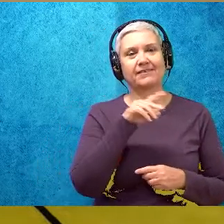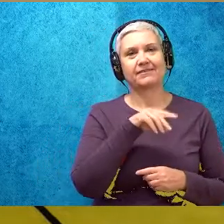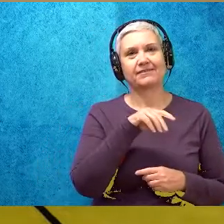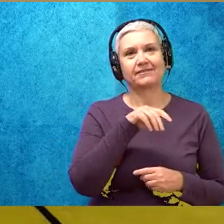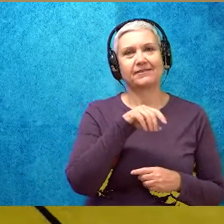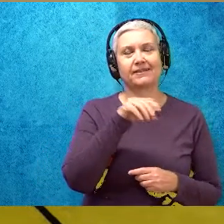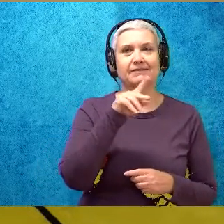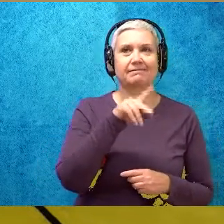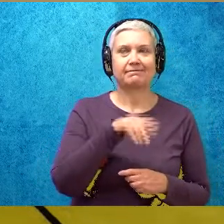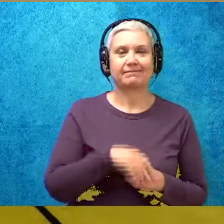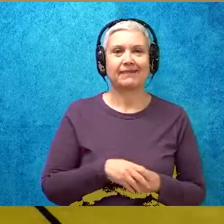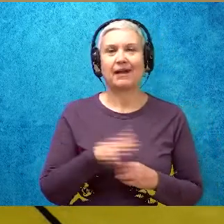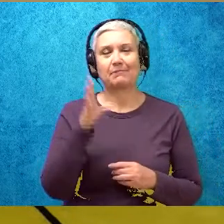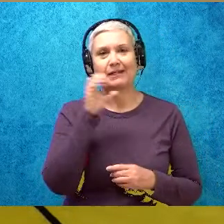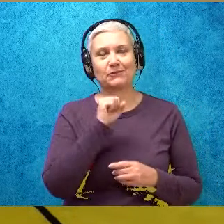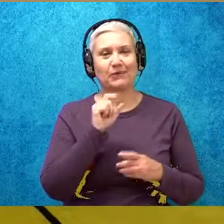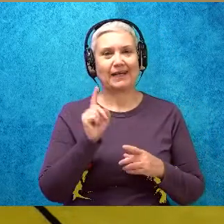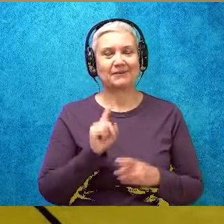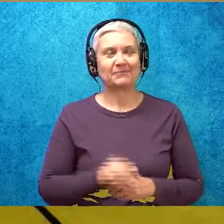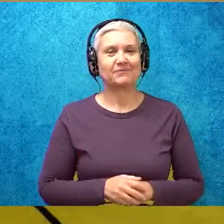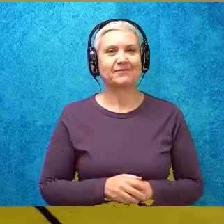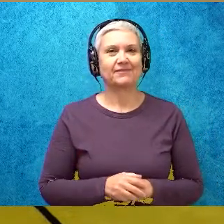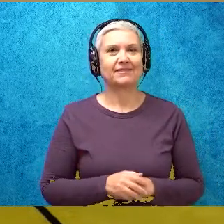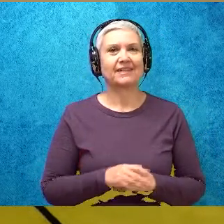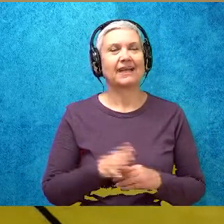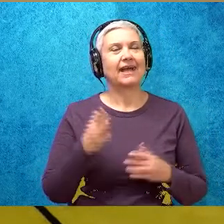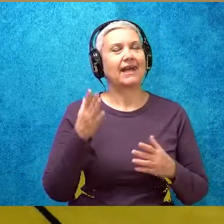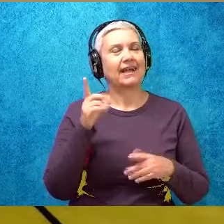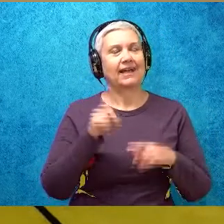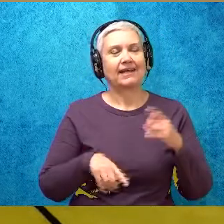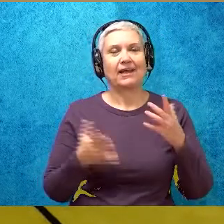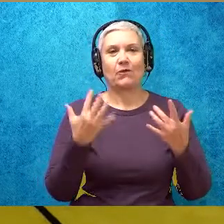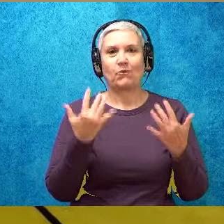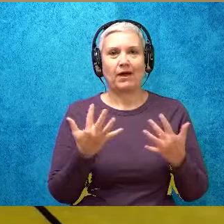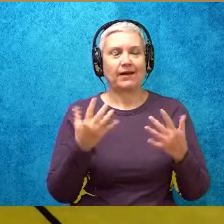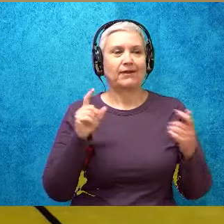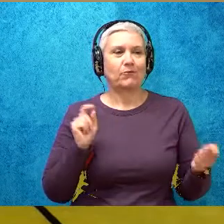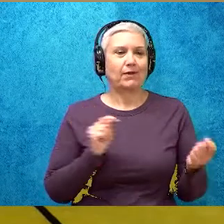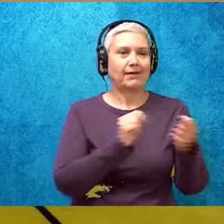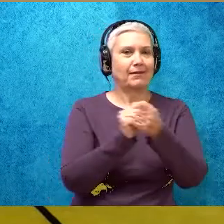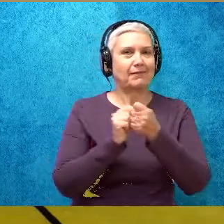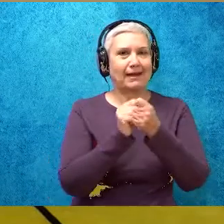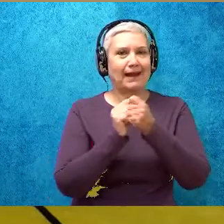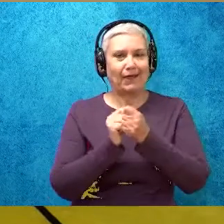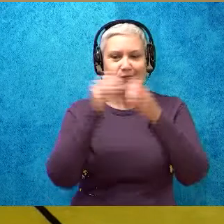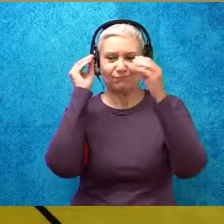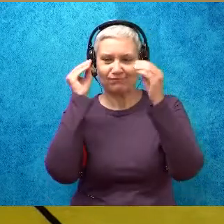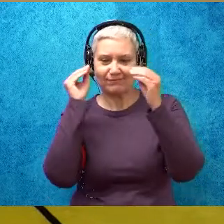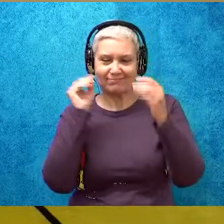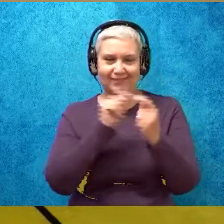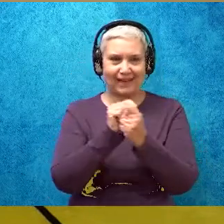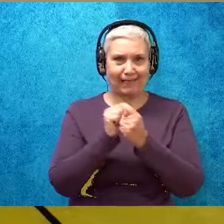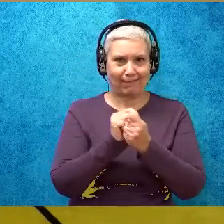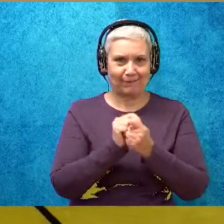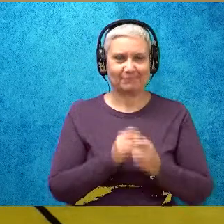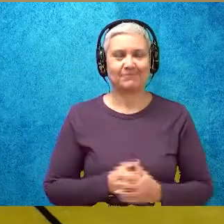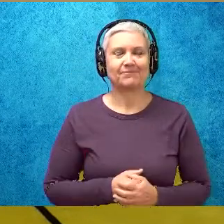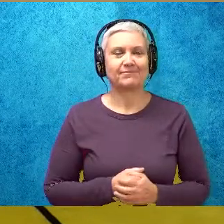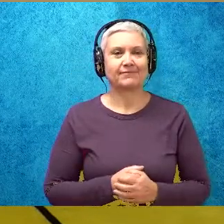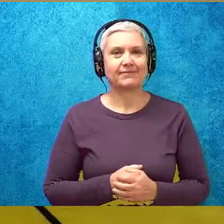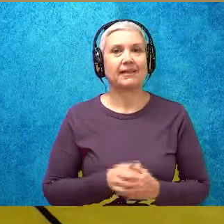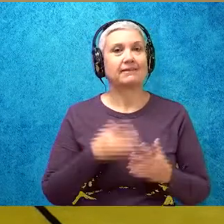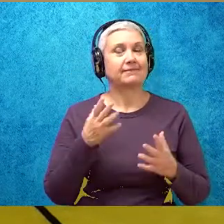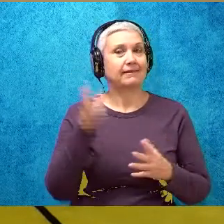I miss you guys. I cannot wait till we're back together again safely. Alright, so let's get into some phonics.